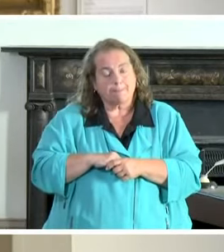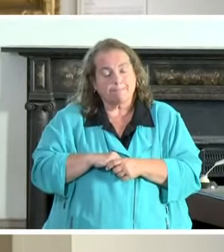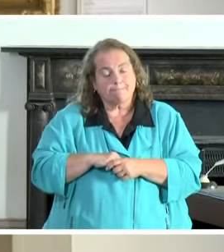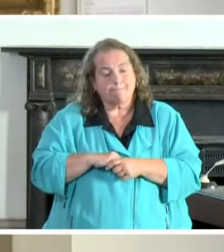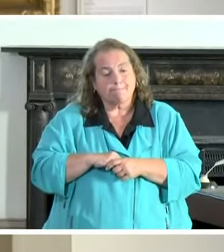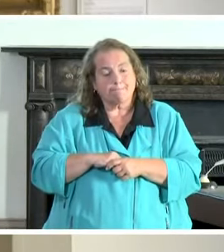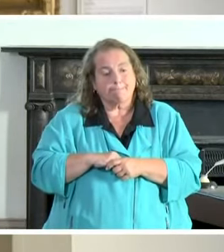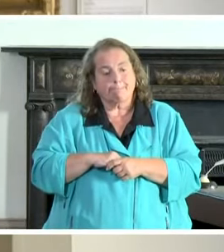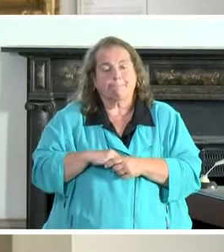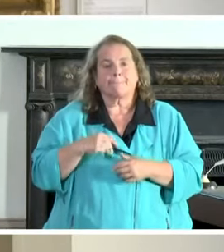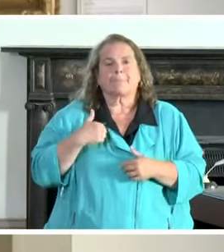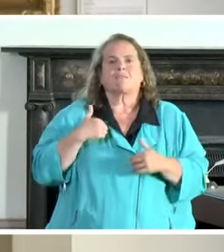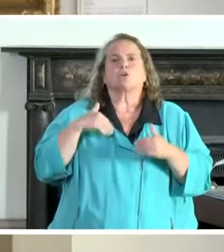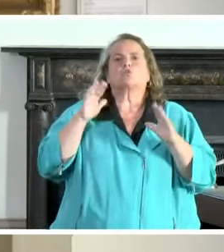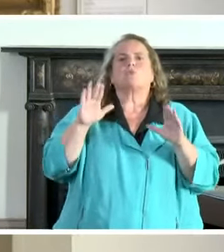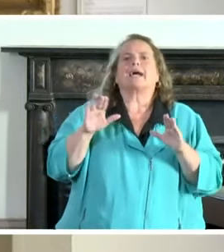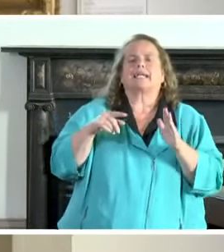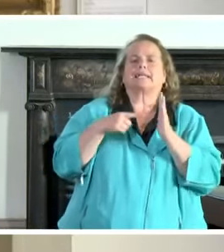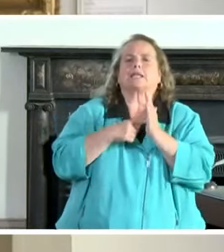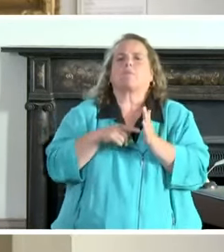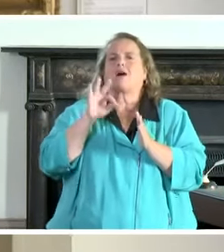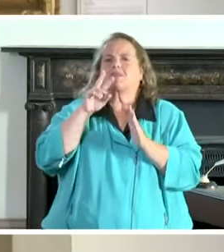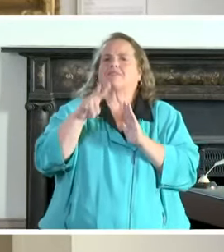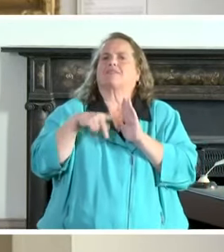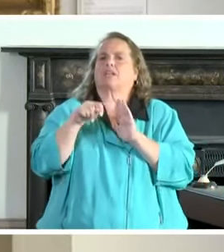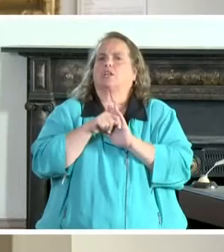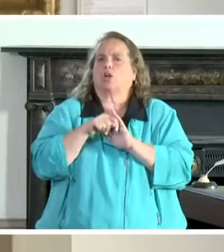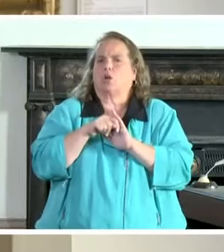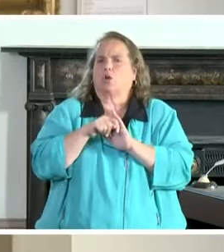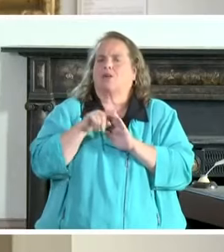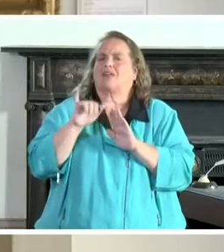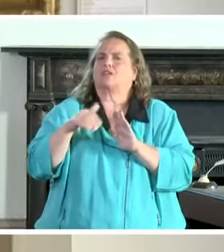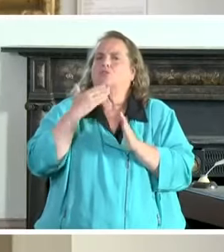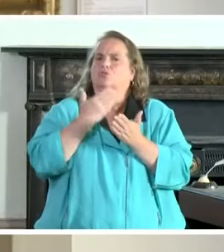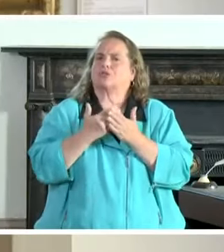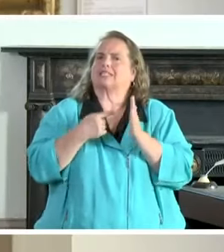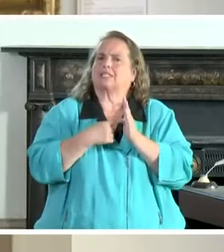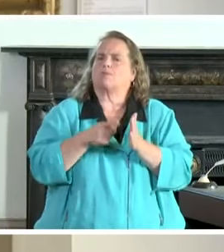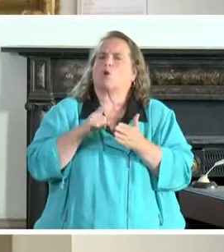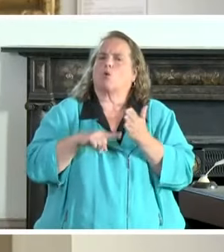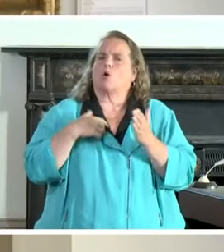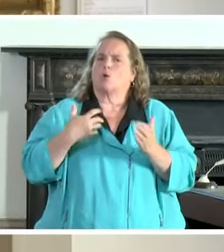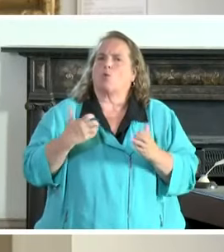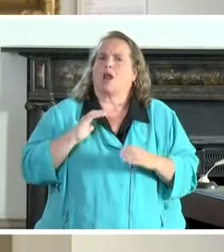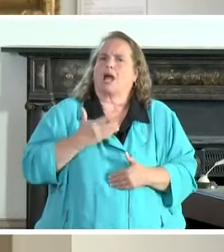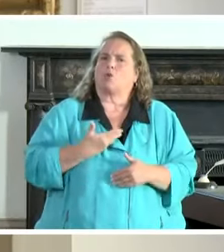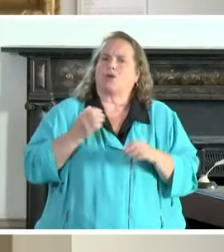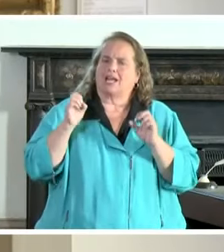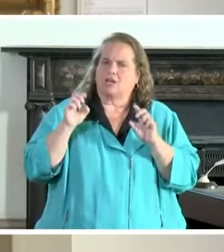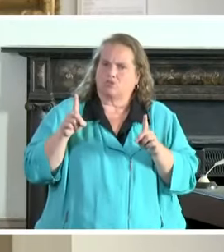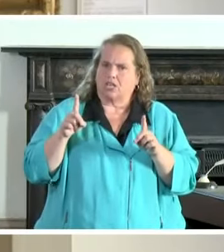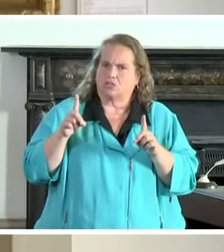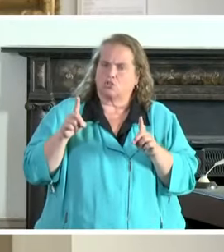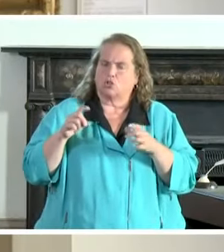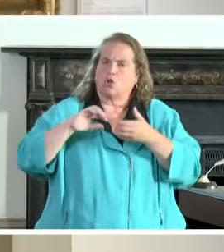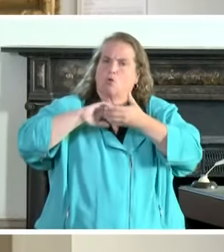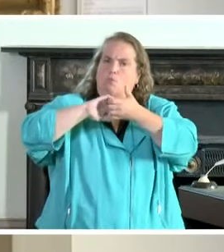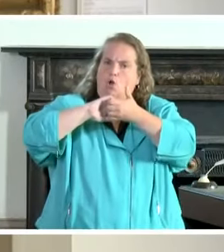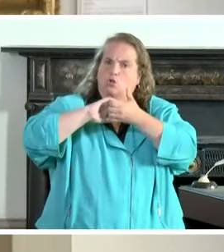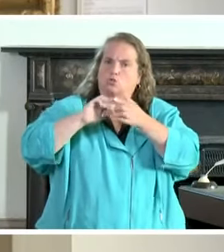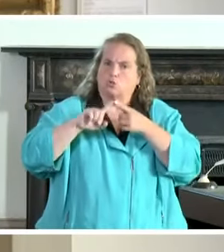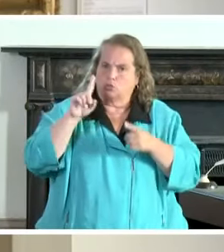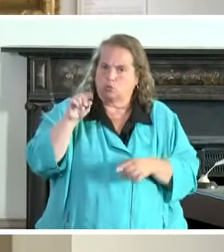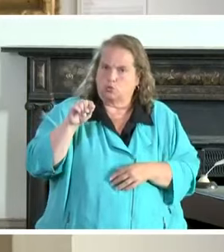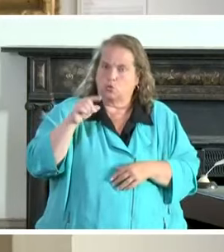i have a great example of a video here that is an example of what we want our educational partners to do